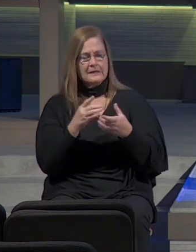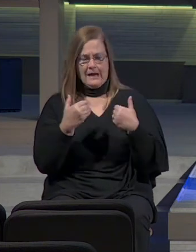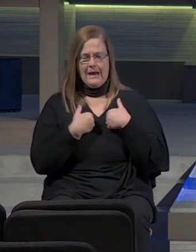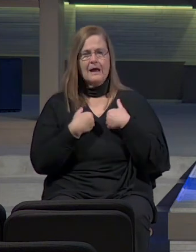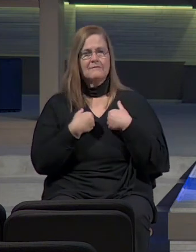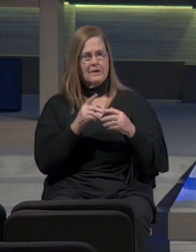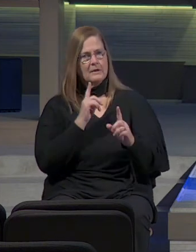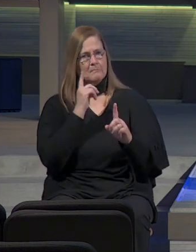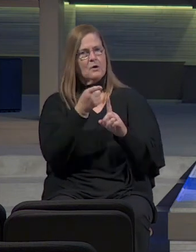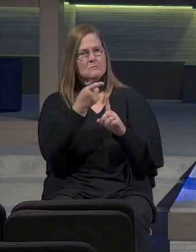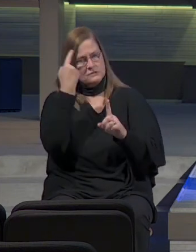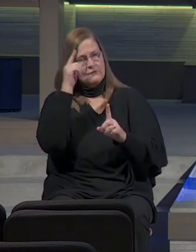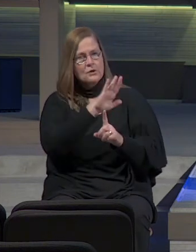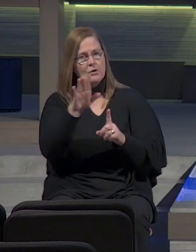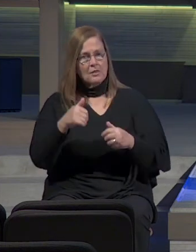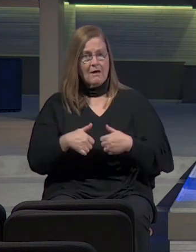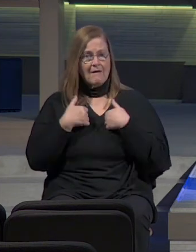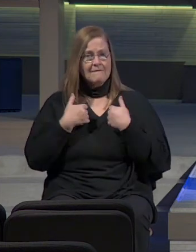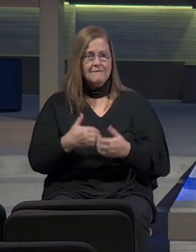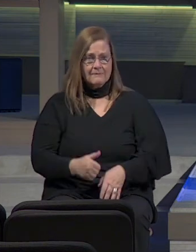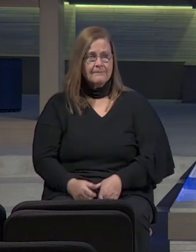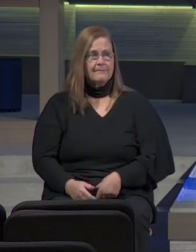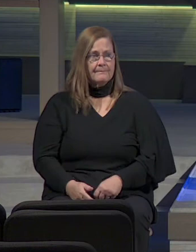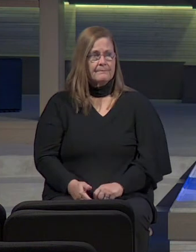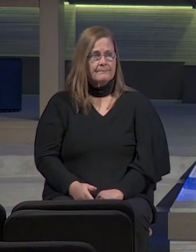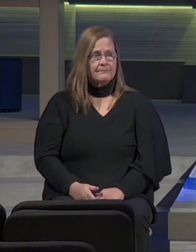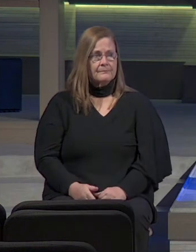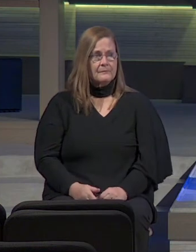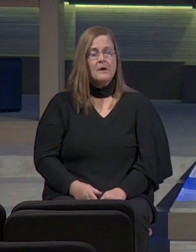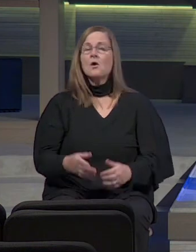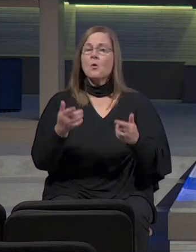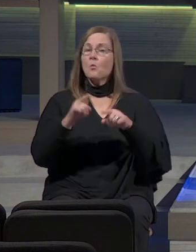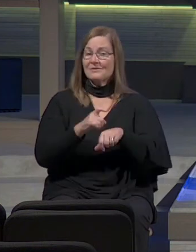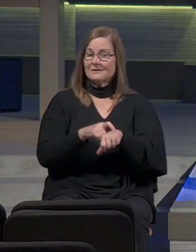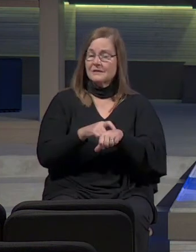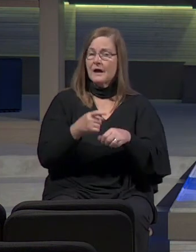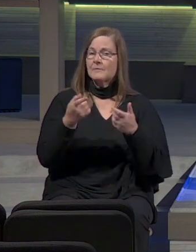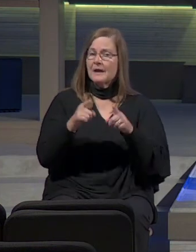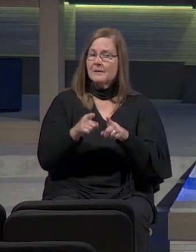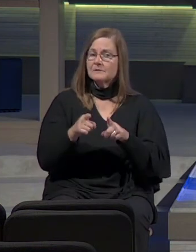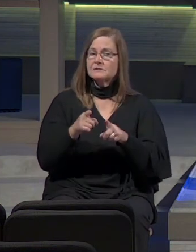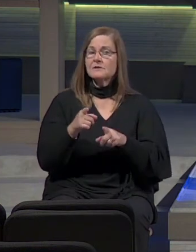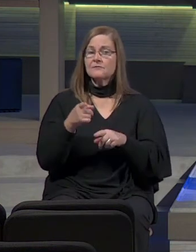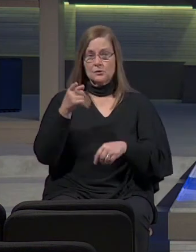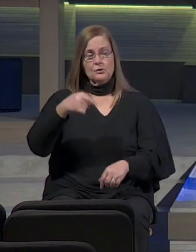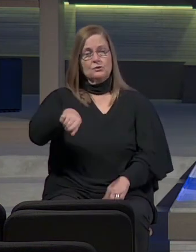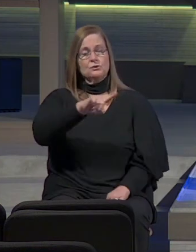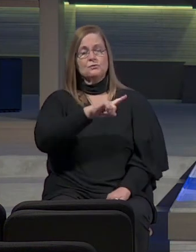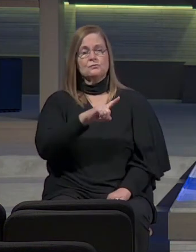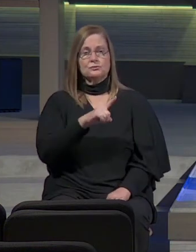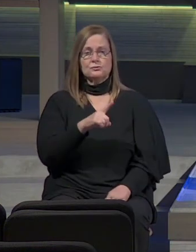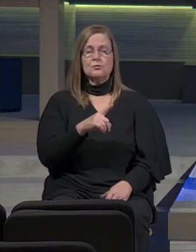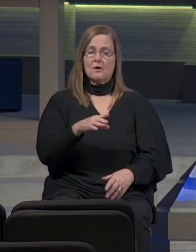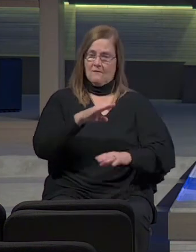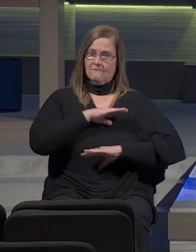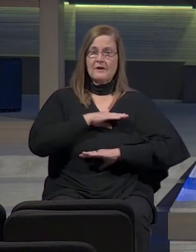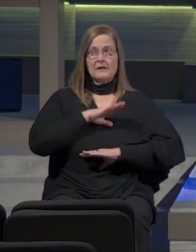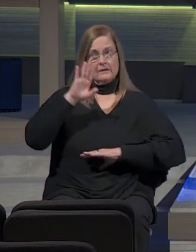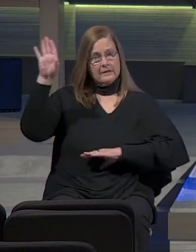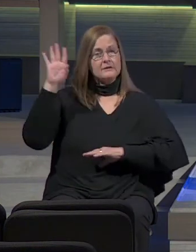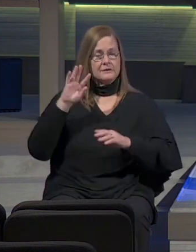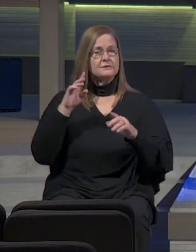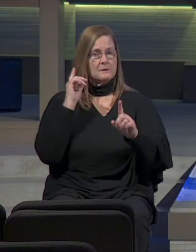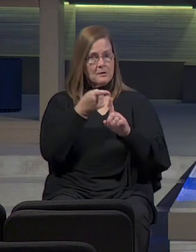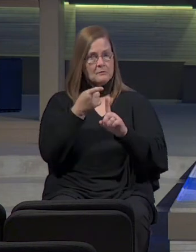life. Walk in it. And when the time comes for you to step up to that purpose, to walk into the